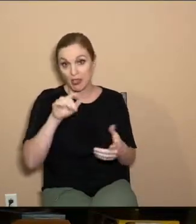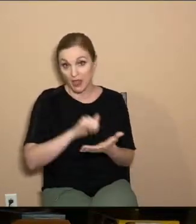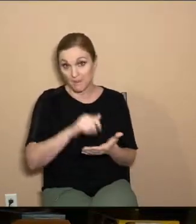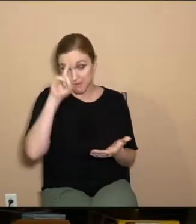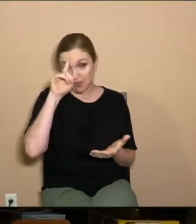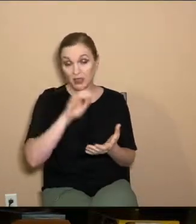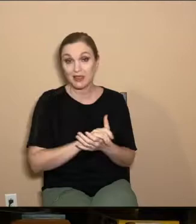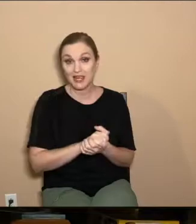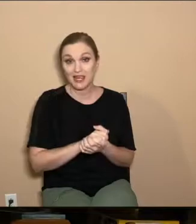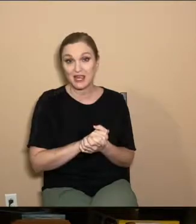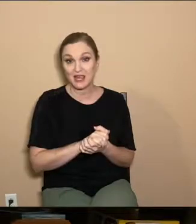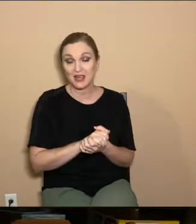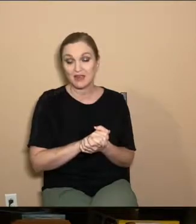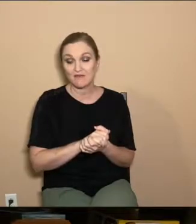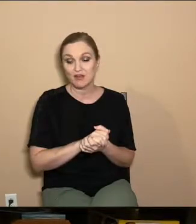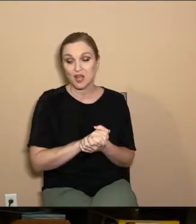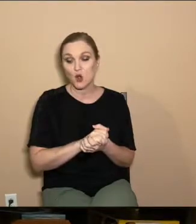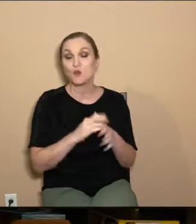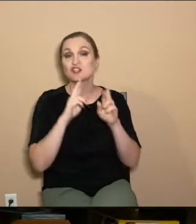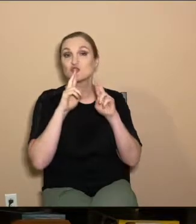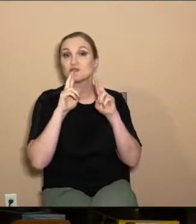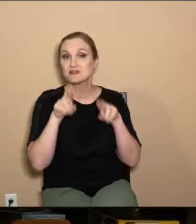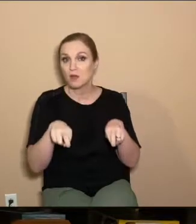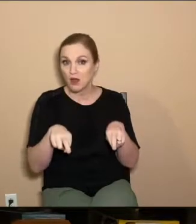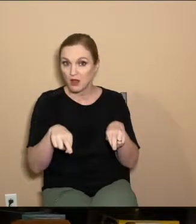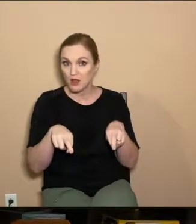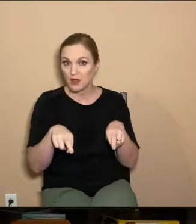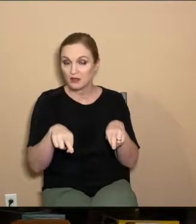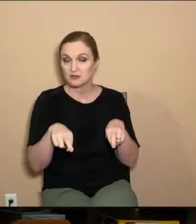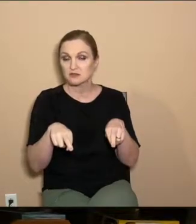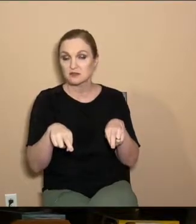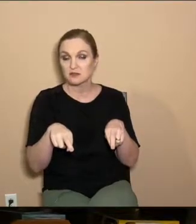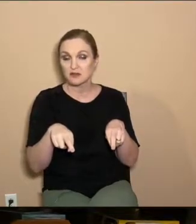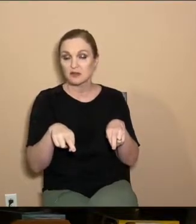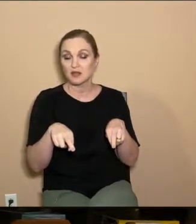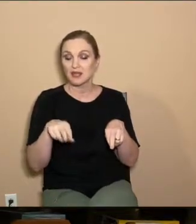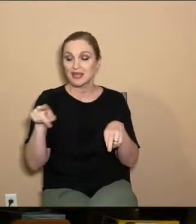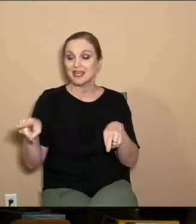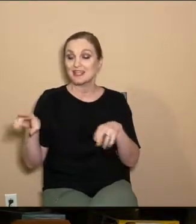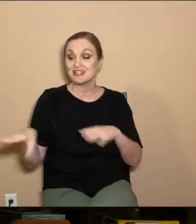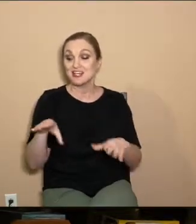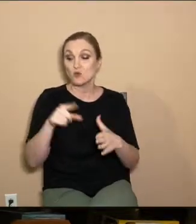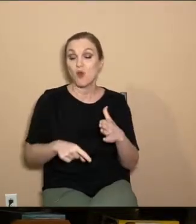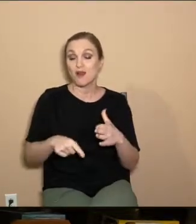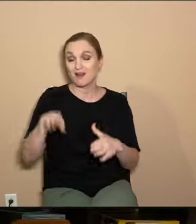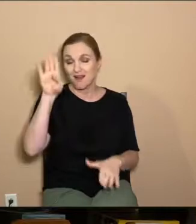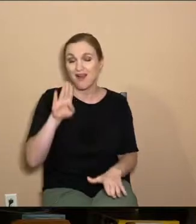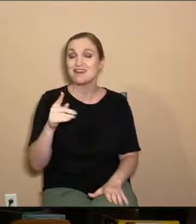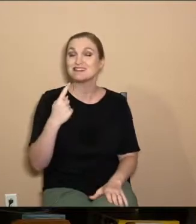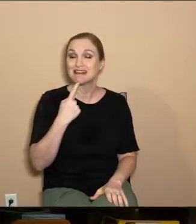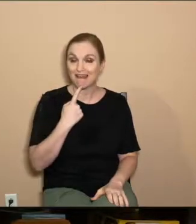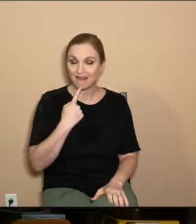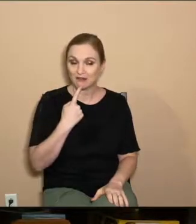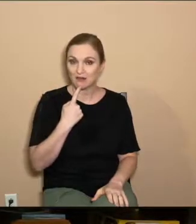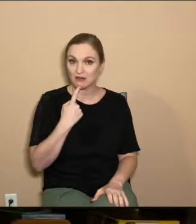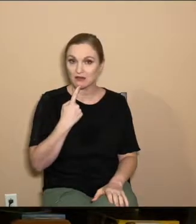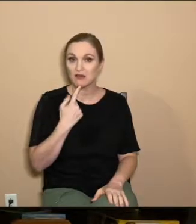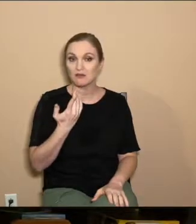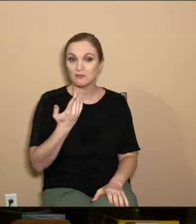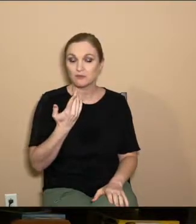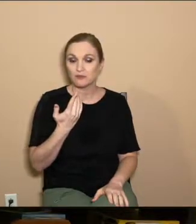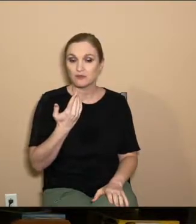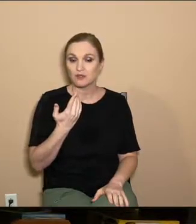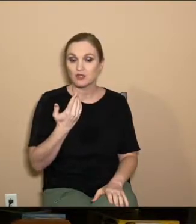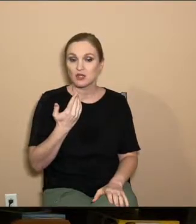was, you know, the outpouring of that belief was that Abraham did what God asked him to do. Did